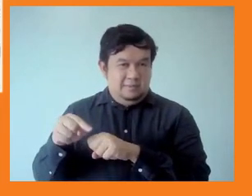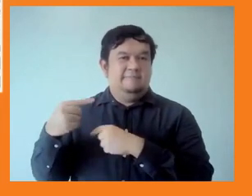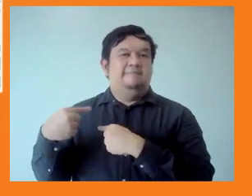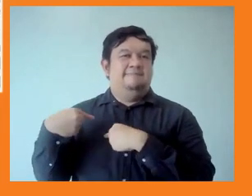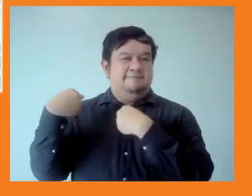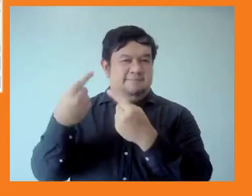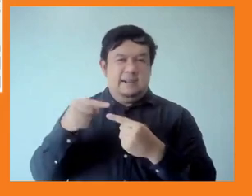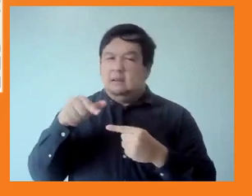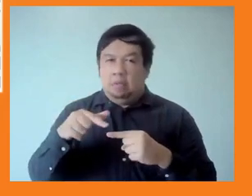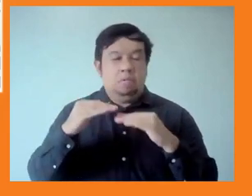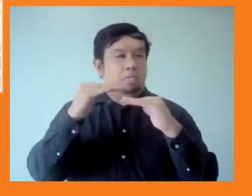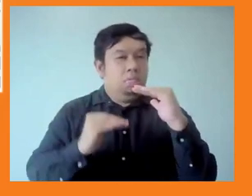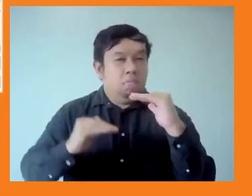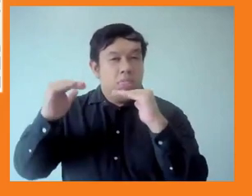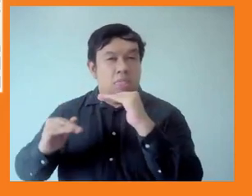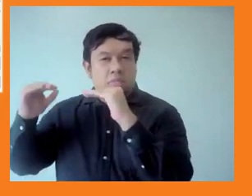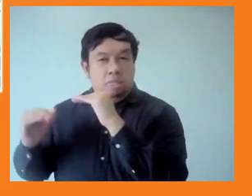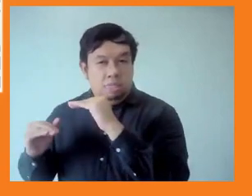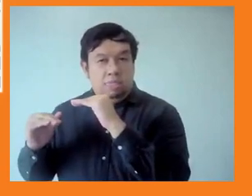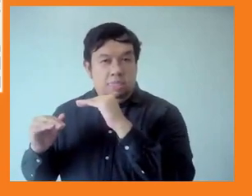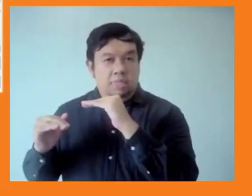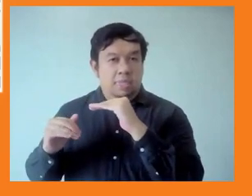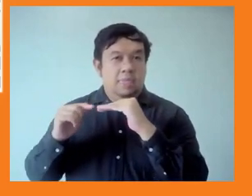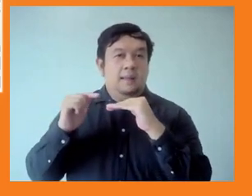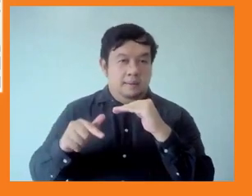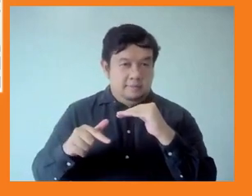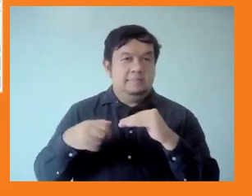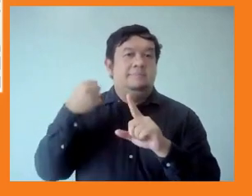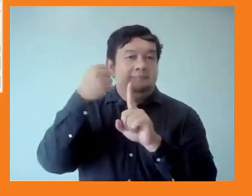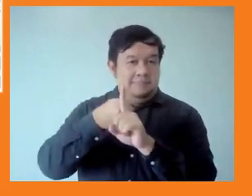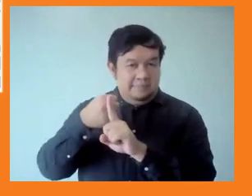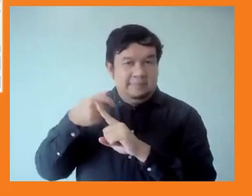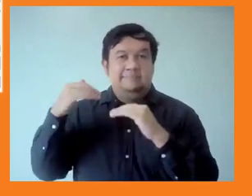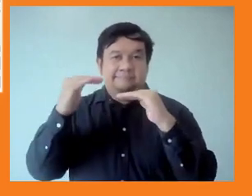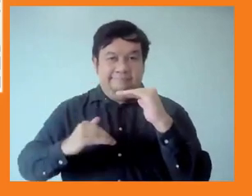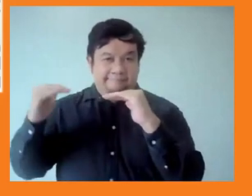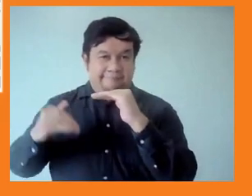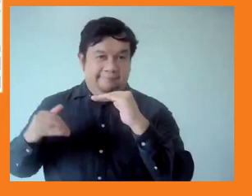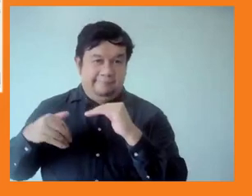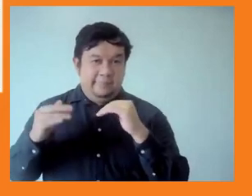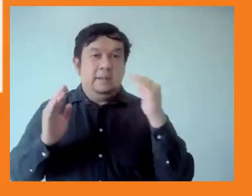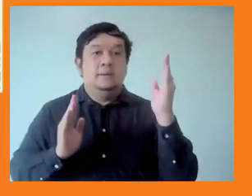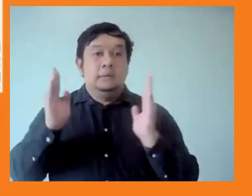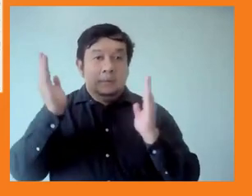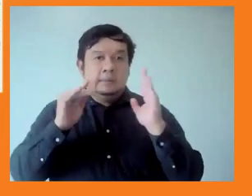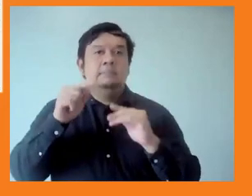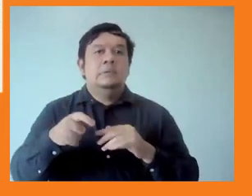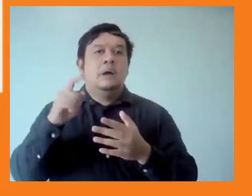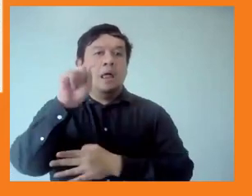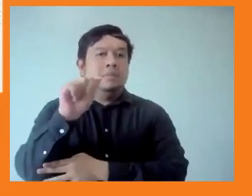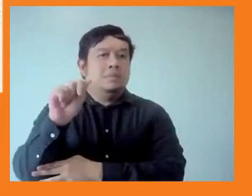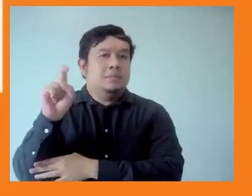to fight the inequality via equitable public services, progressive taxation, and enhanced labor rights.